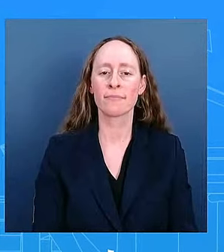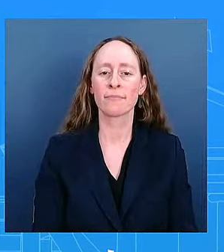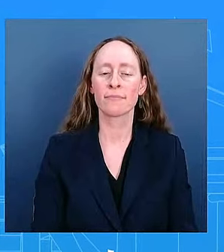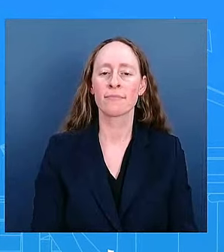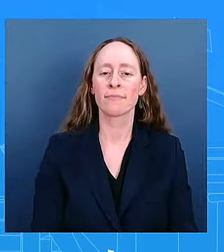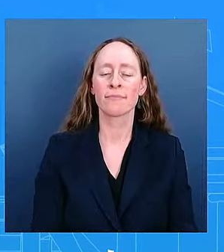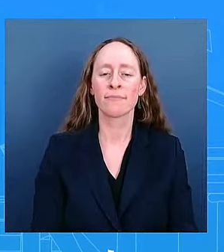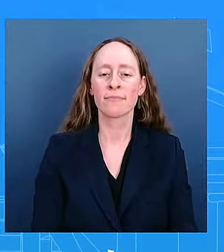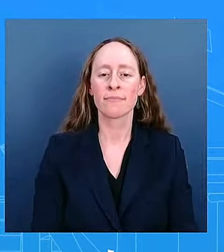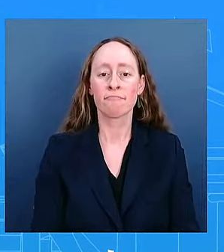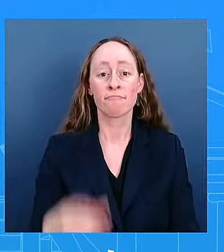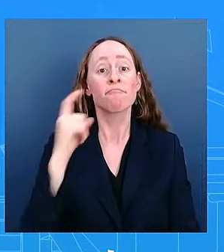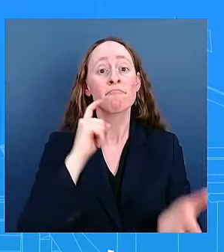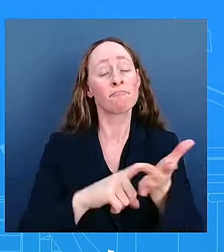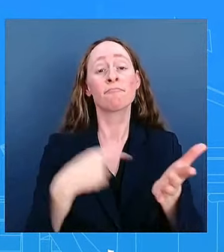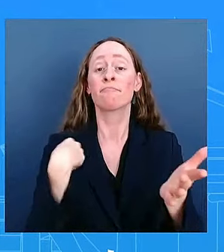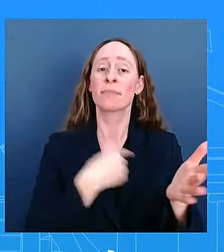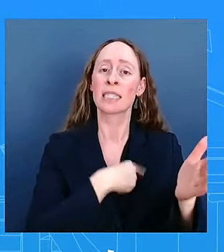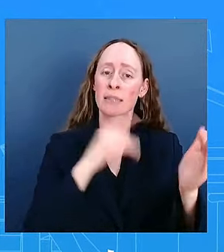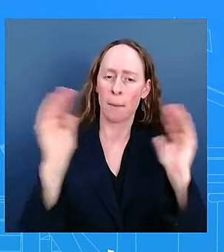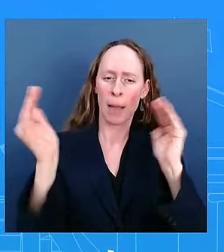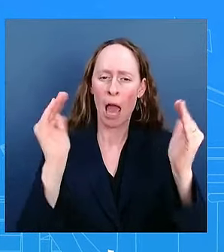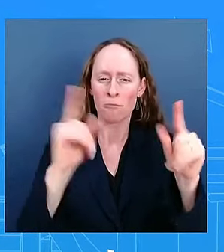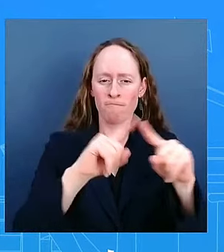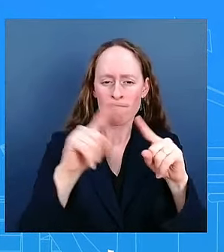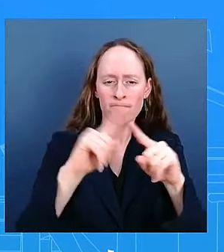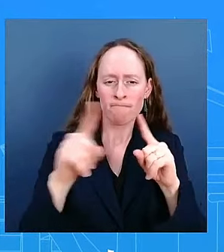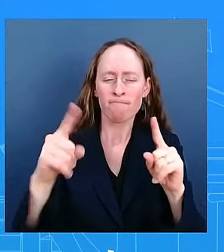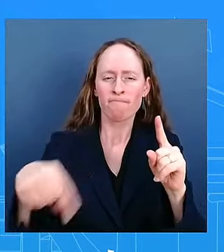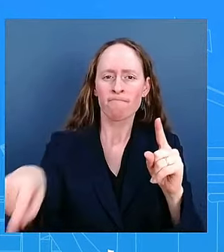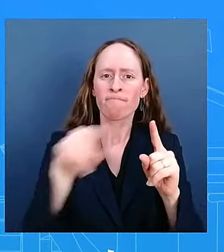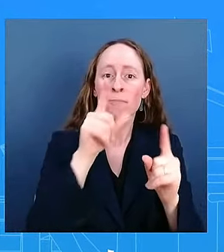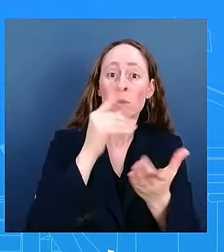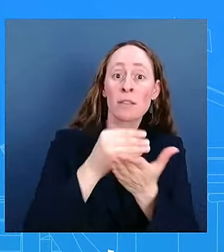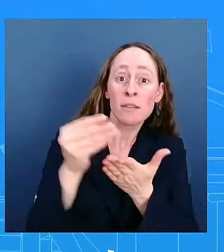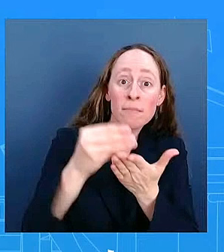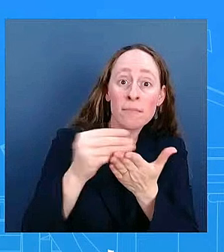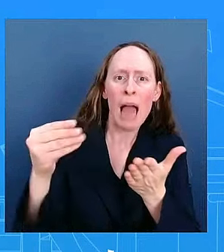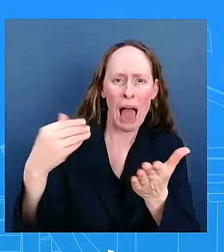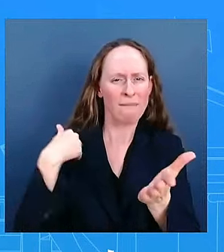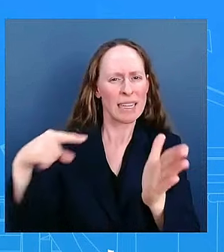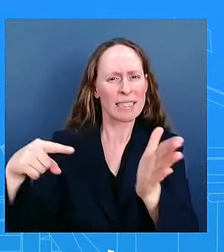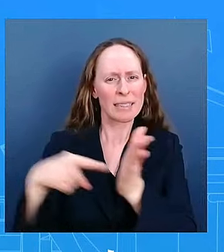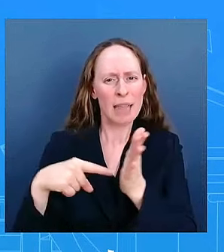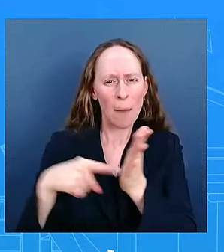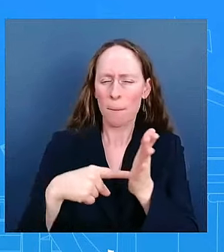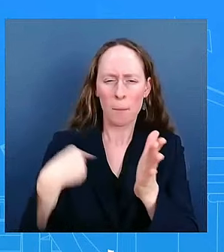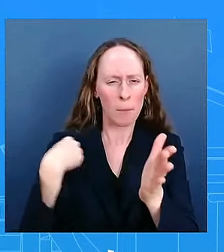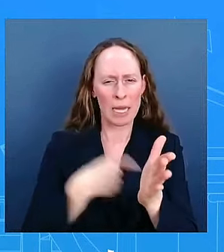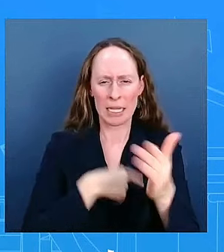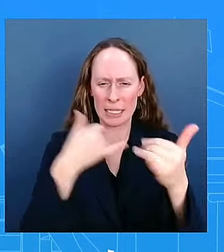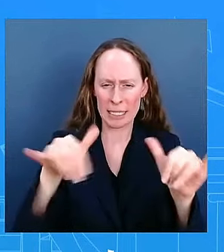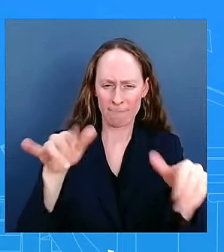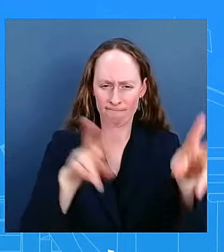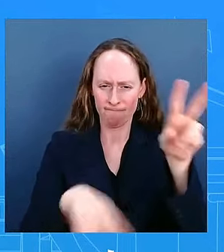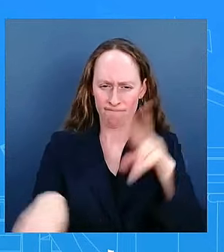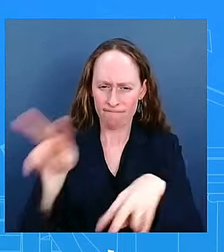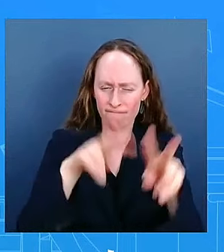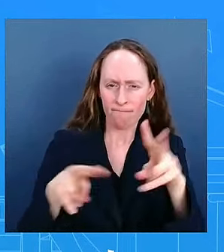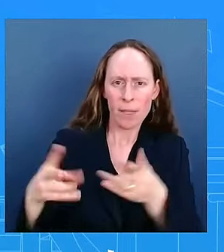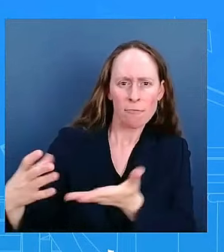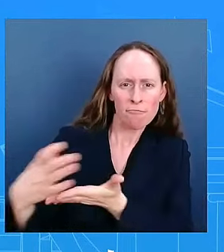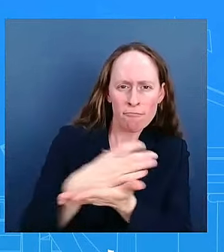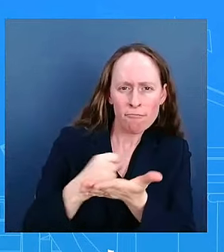debt as a share of your disposable income this is a federal reserve number and the most recent data is for uh the second quarter of this year in